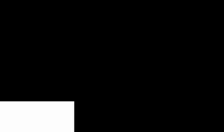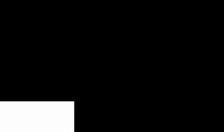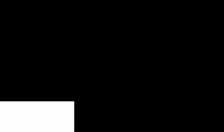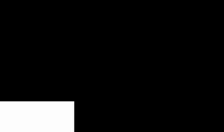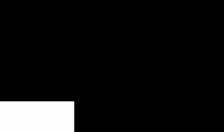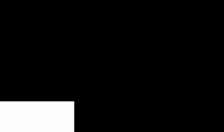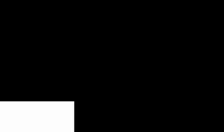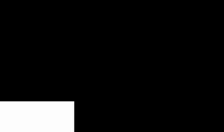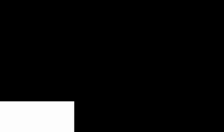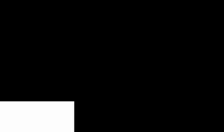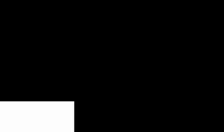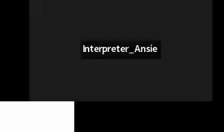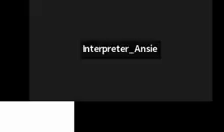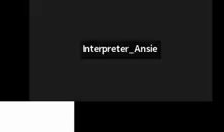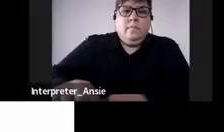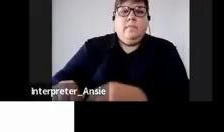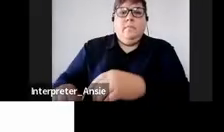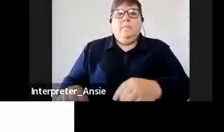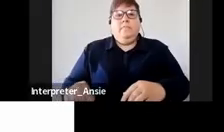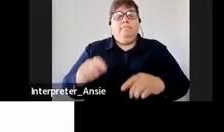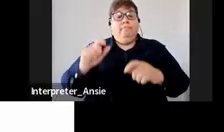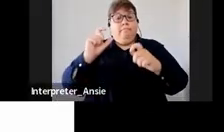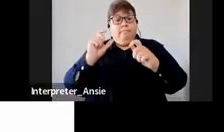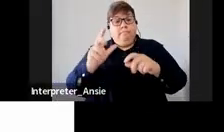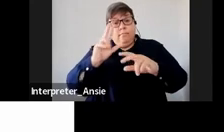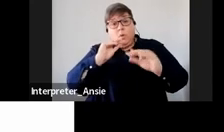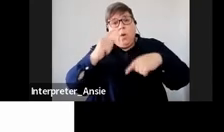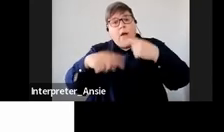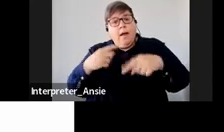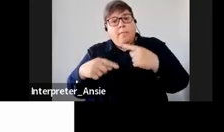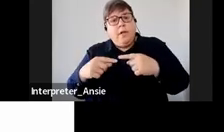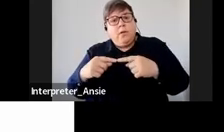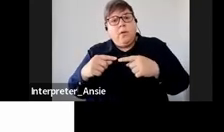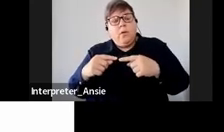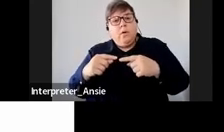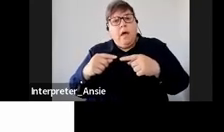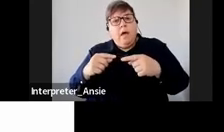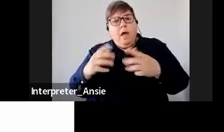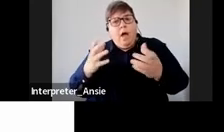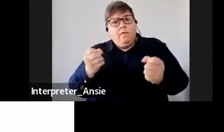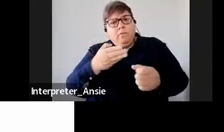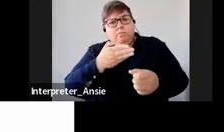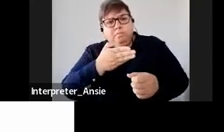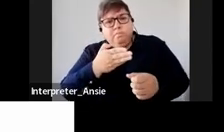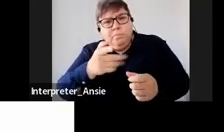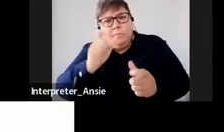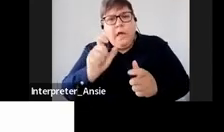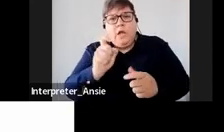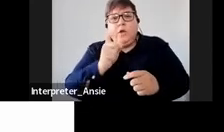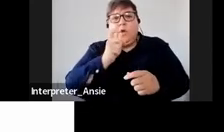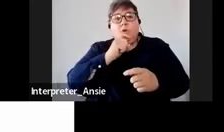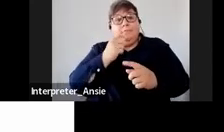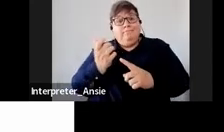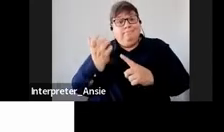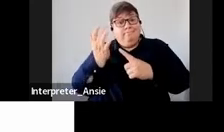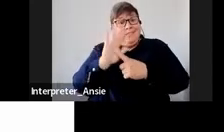my colleague Nalile also talk about other avenues that are available that one can use to present the case